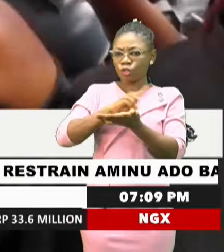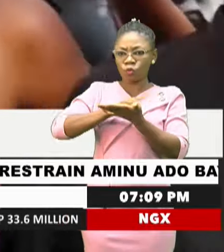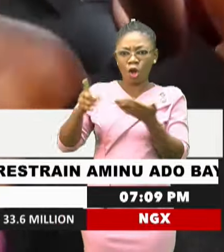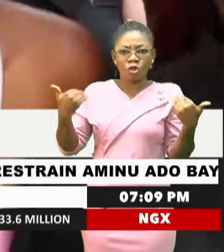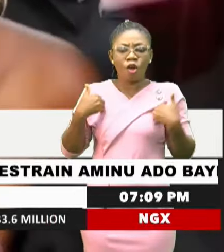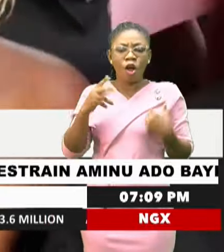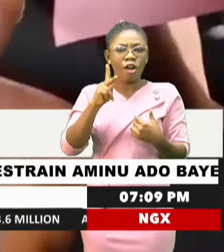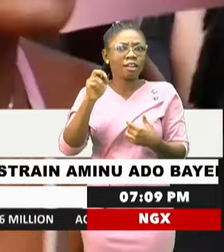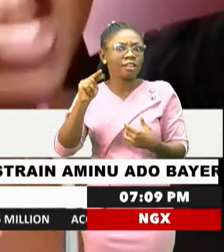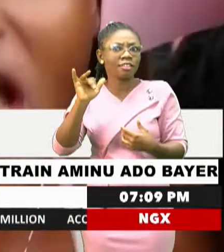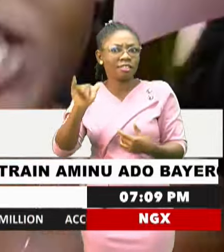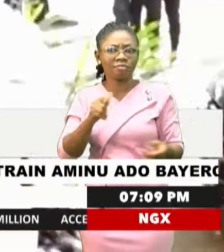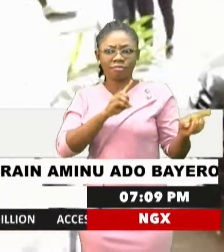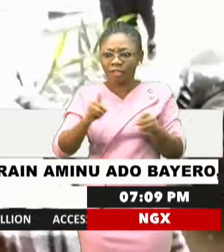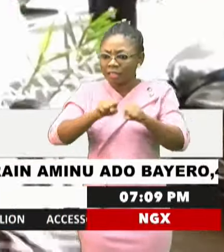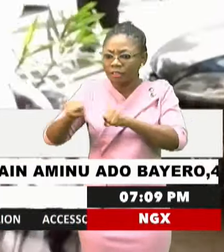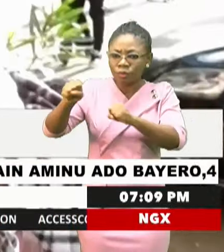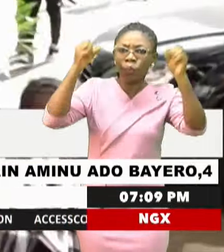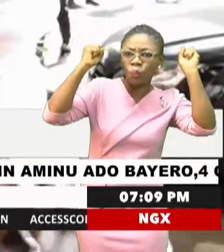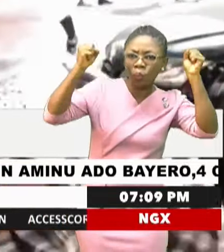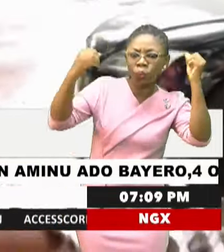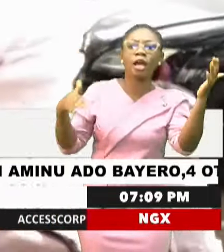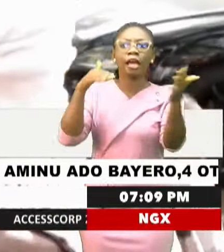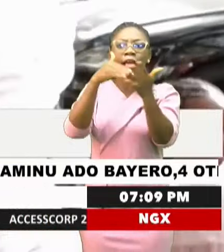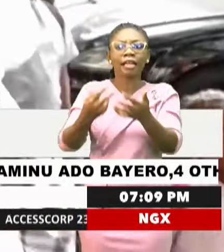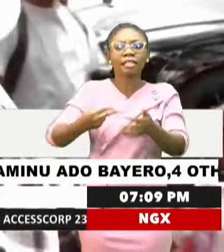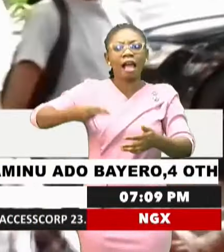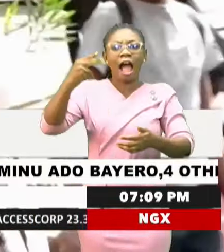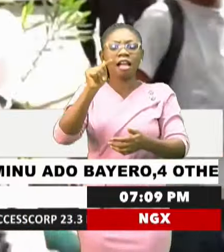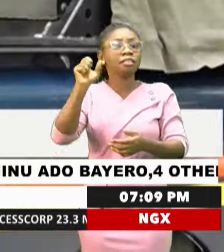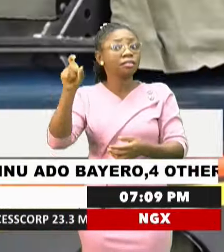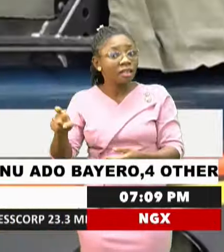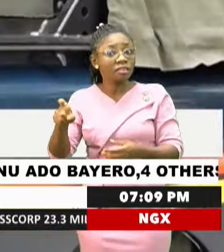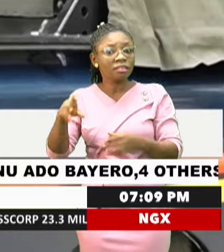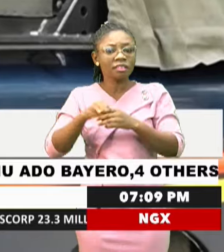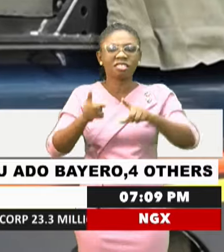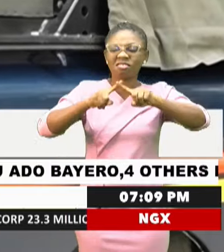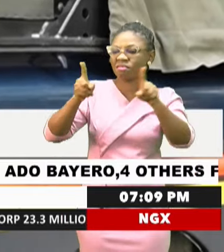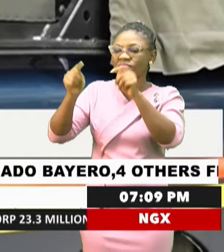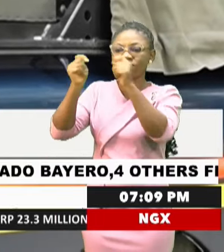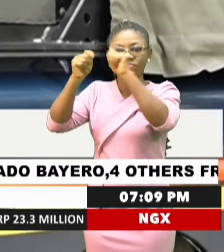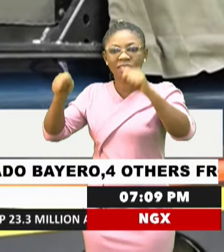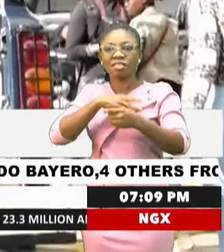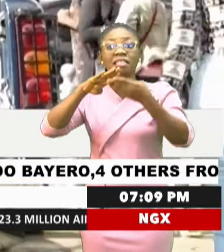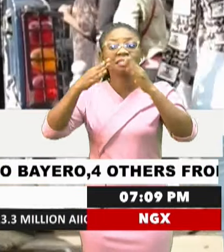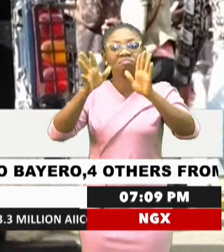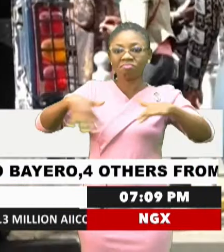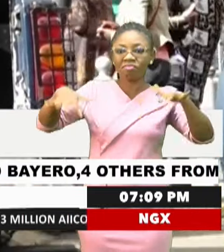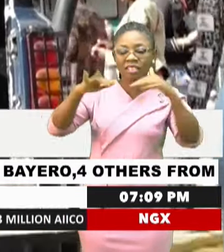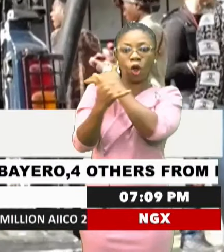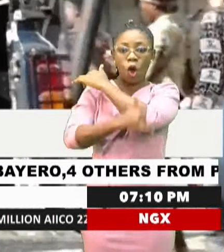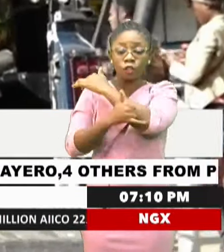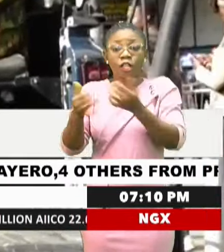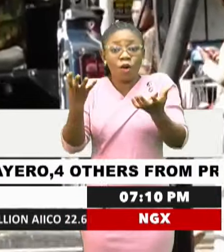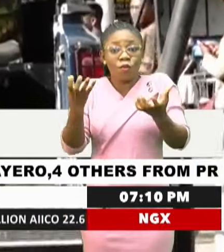young Kenyans took to the streets protesting against high taxes in dozens of towns and cities across the country. They